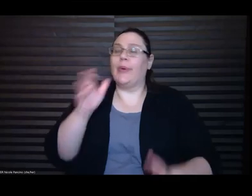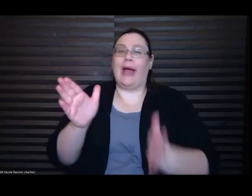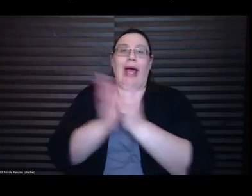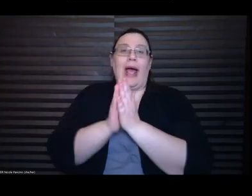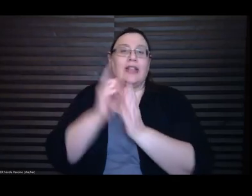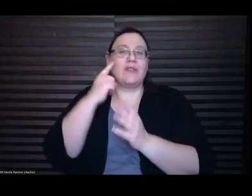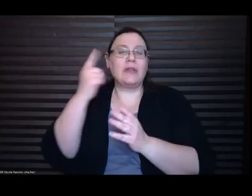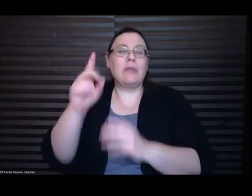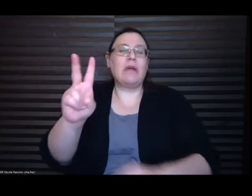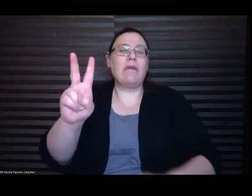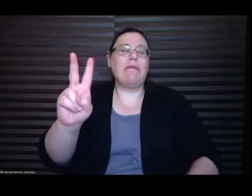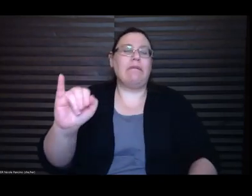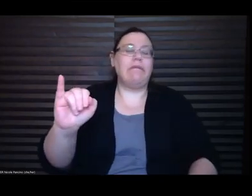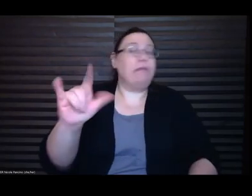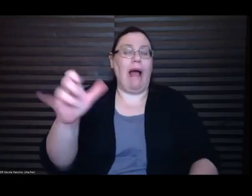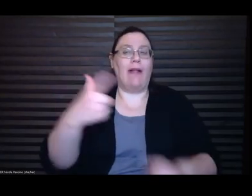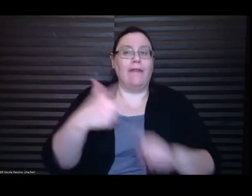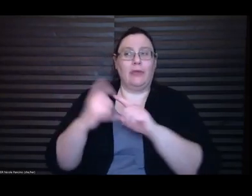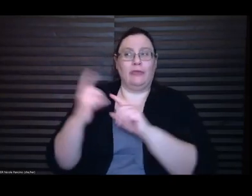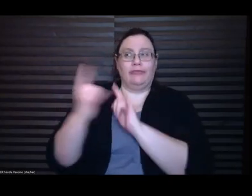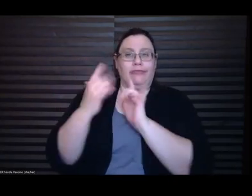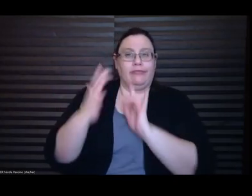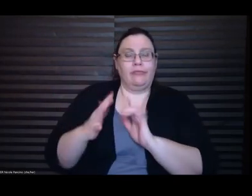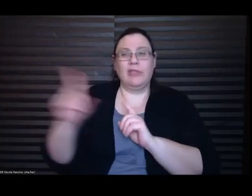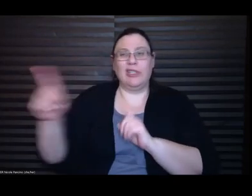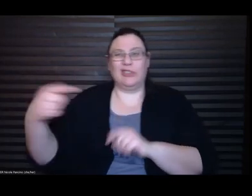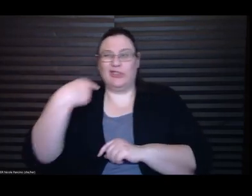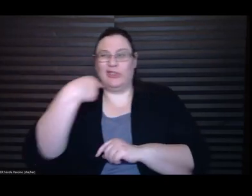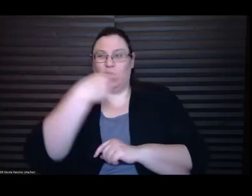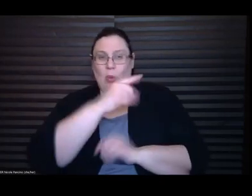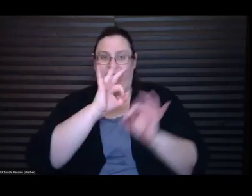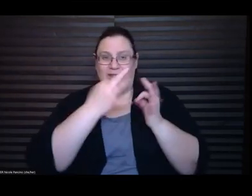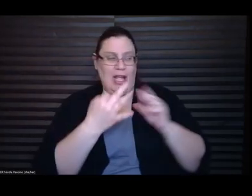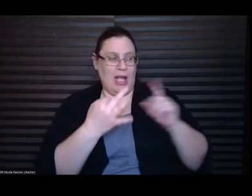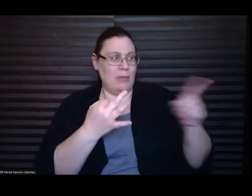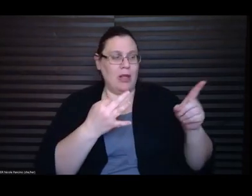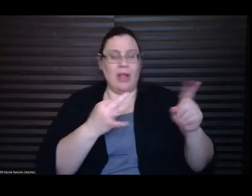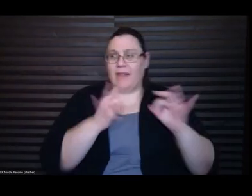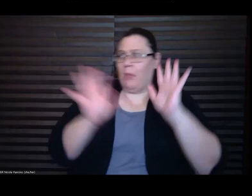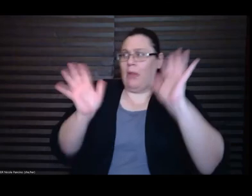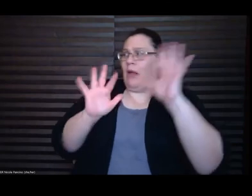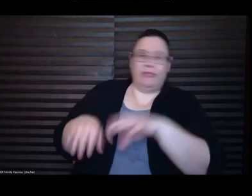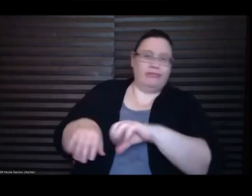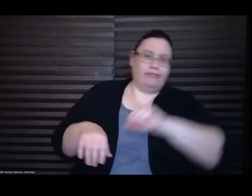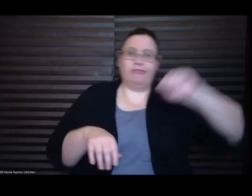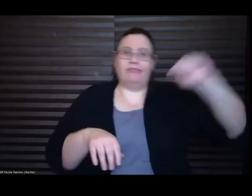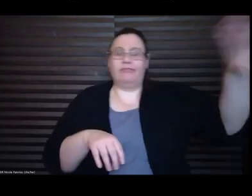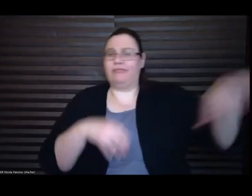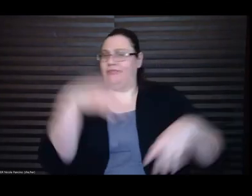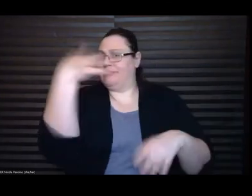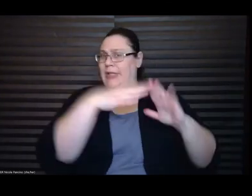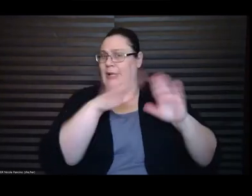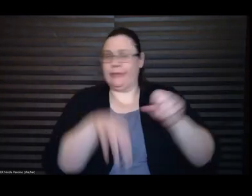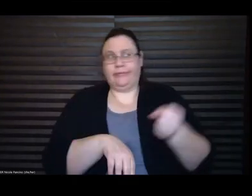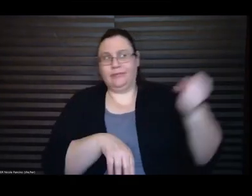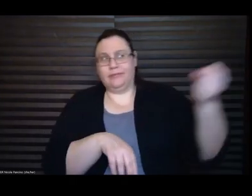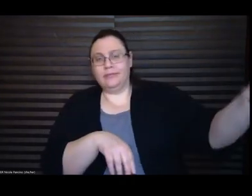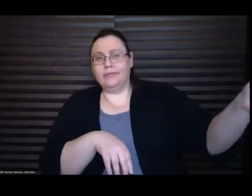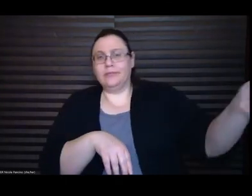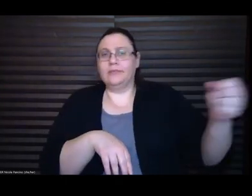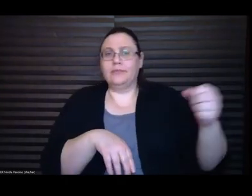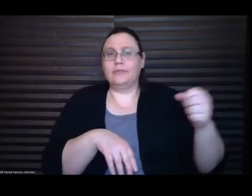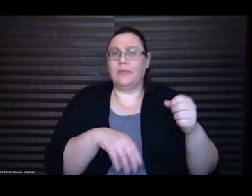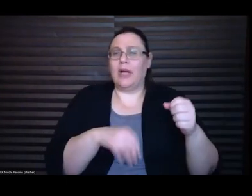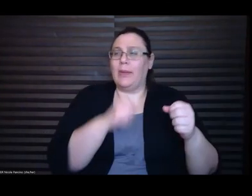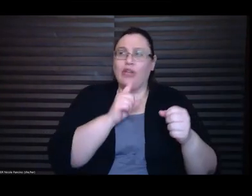and they had her hauled off to a sanitarium. I don't know what deviant pleasure she asked for, though I desperately wish I